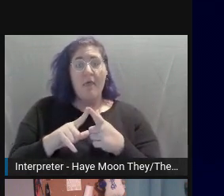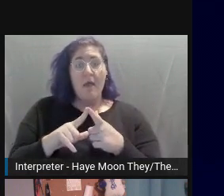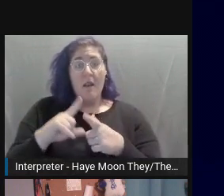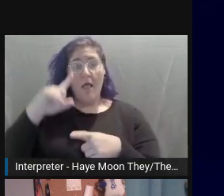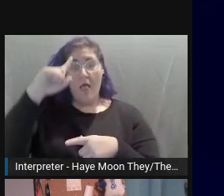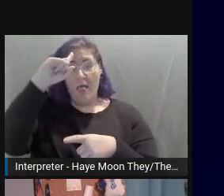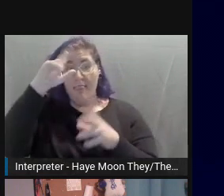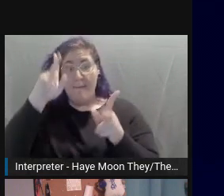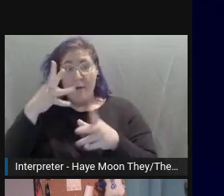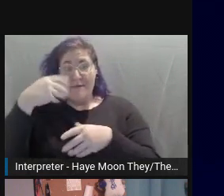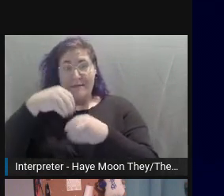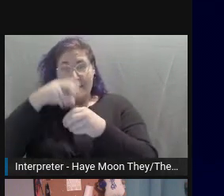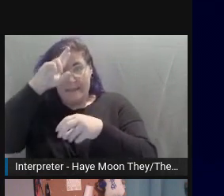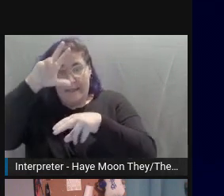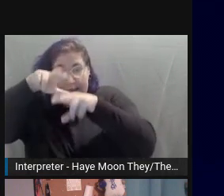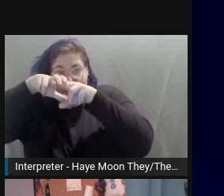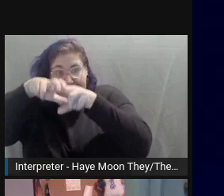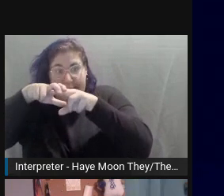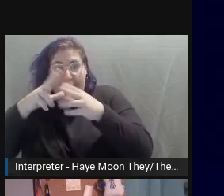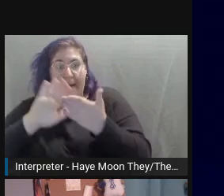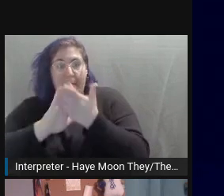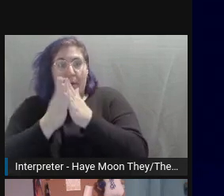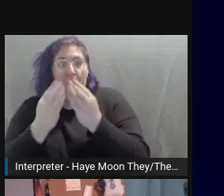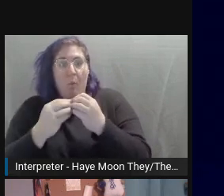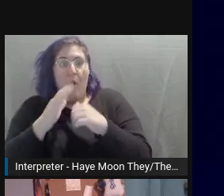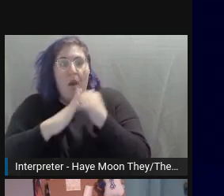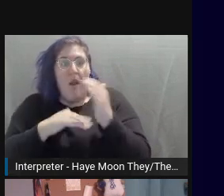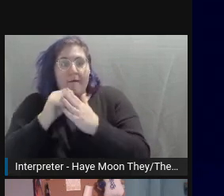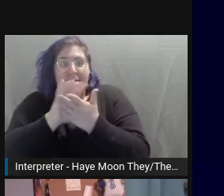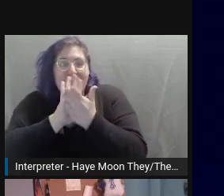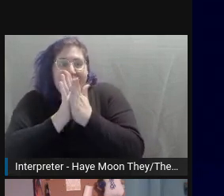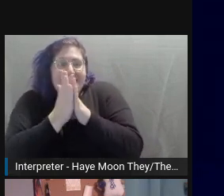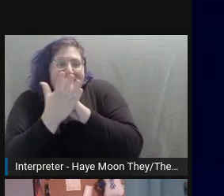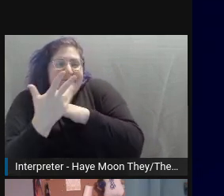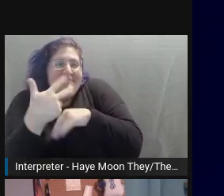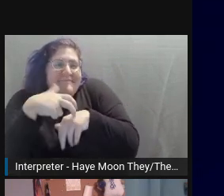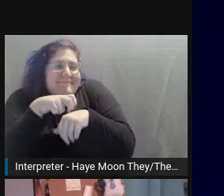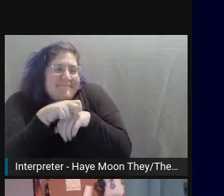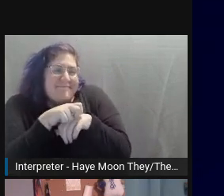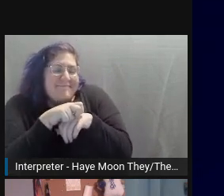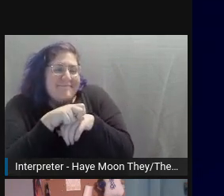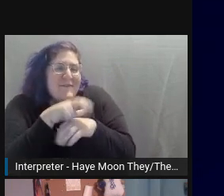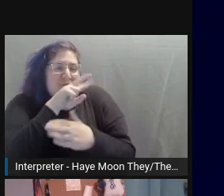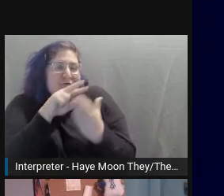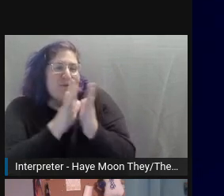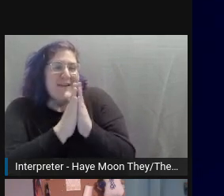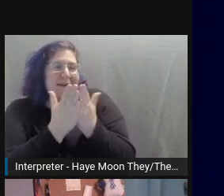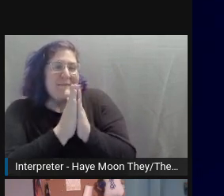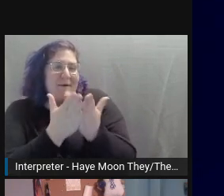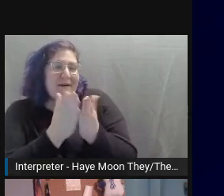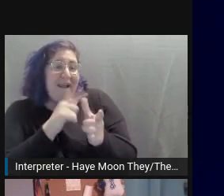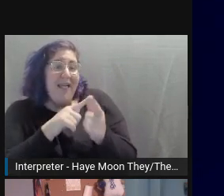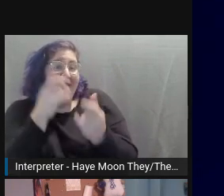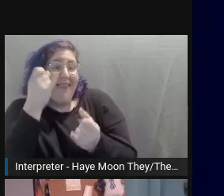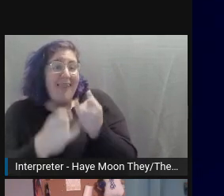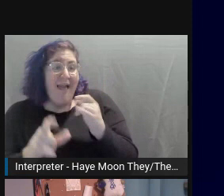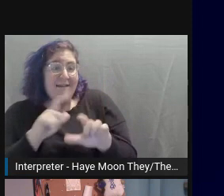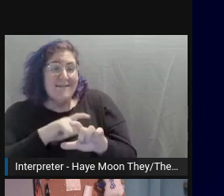in the space until they are snuggled up reading a book in the final panel. The person is smiling pleasantly in the final panel.